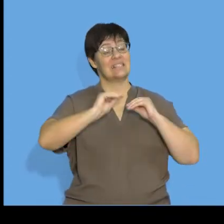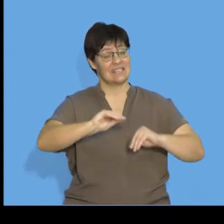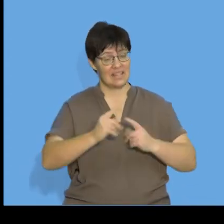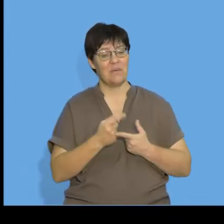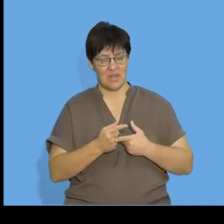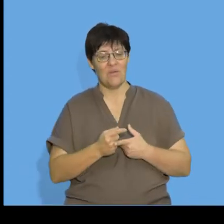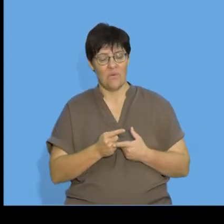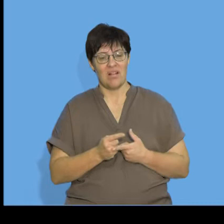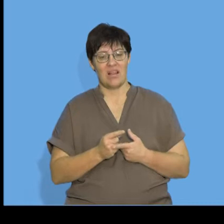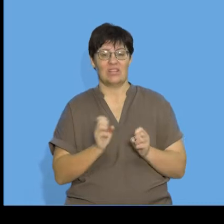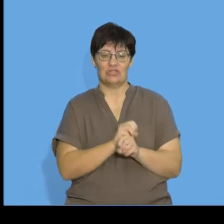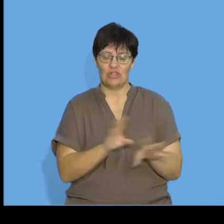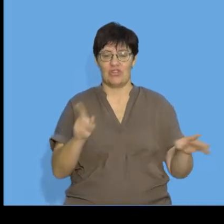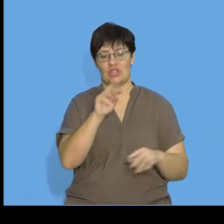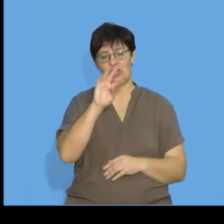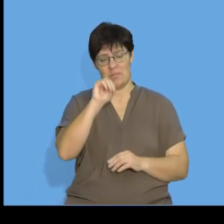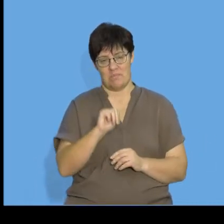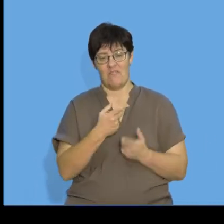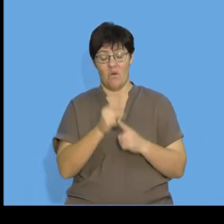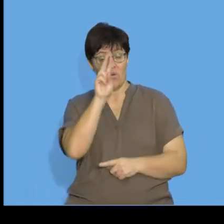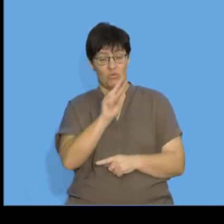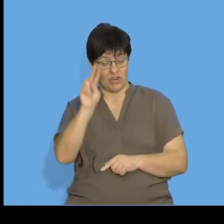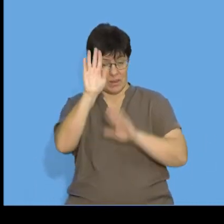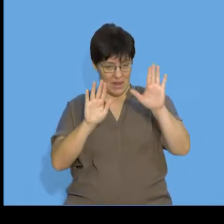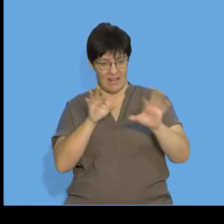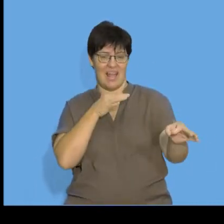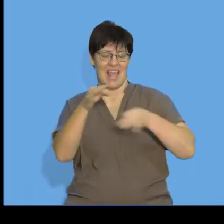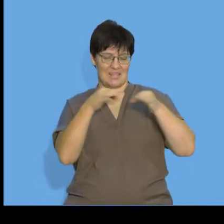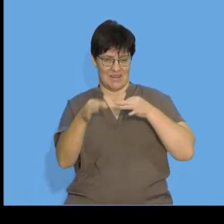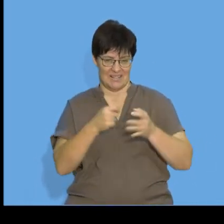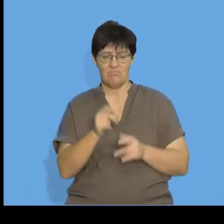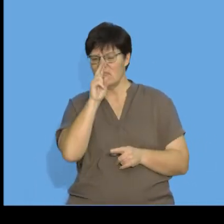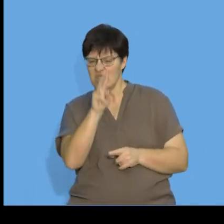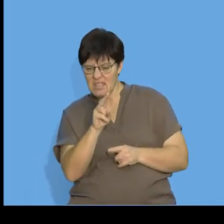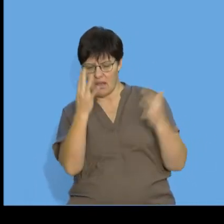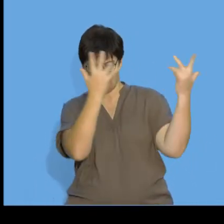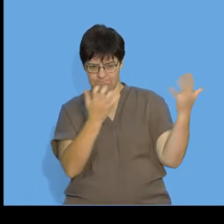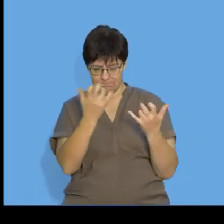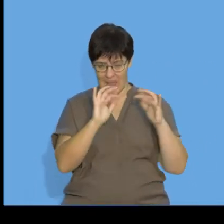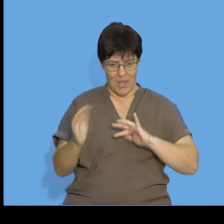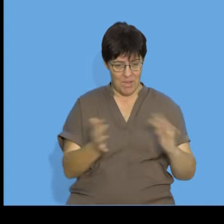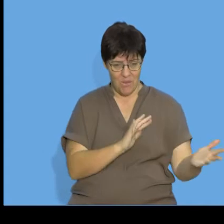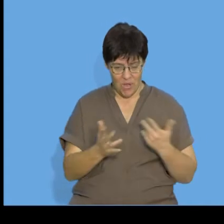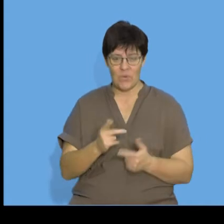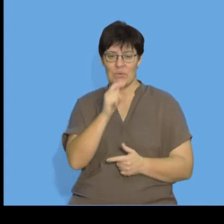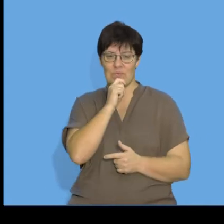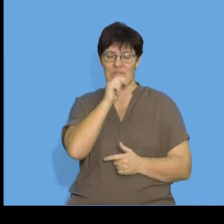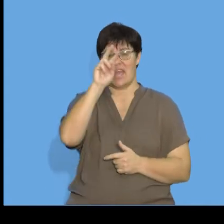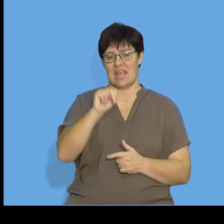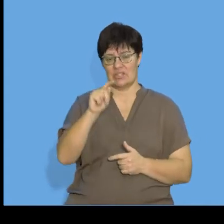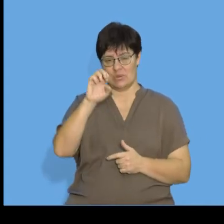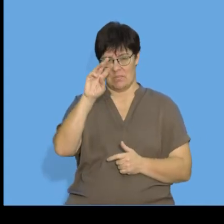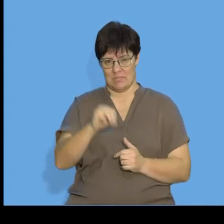I'm going to be defining the general term for quadratic pattern and we're going to see what calculations we can make